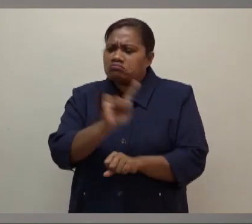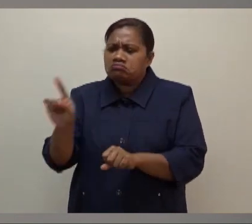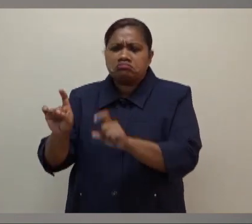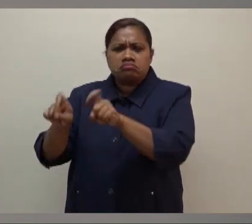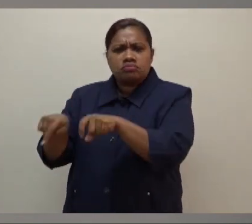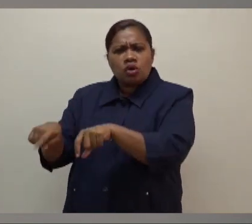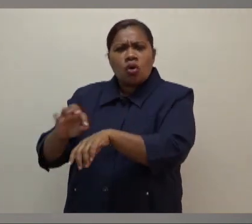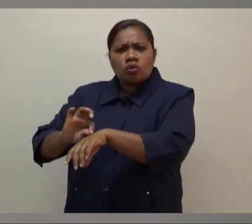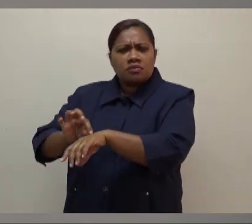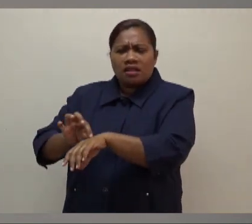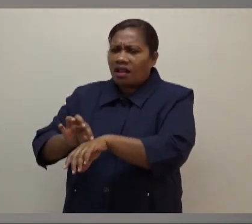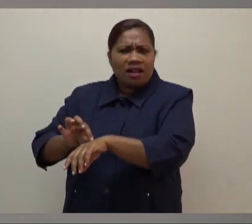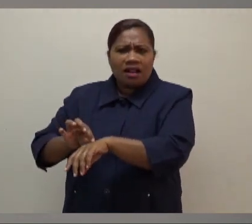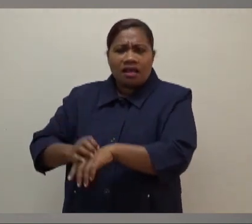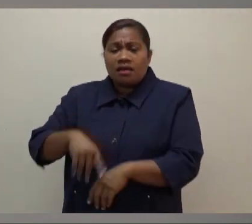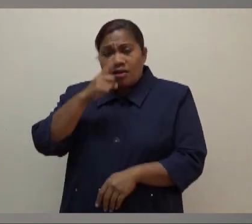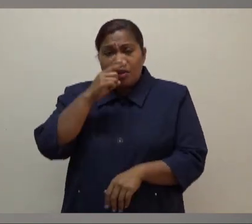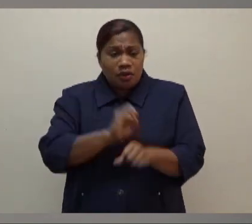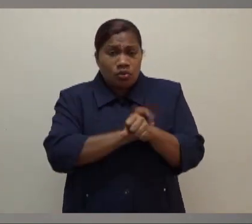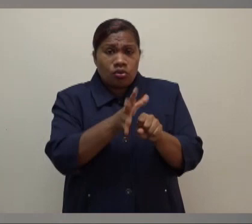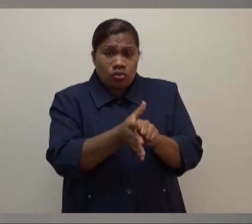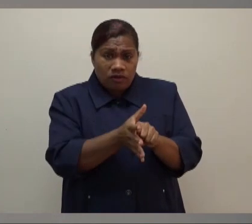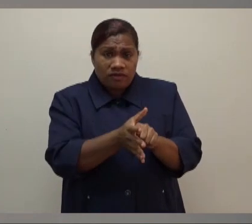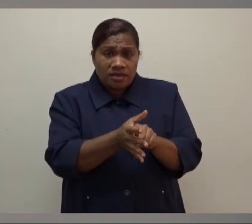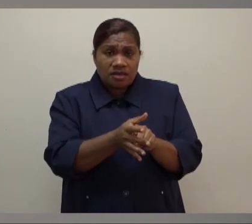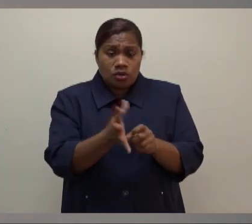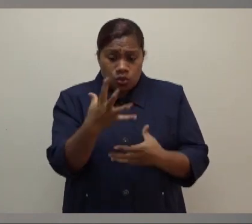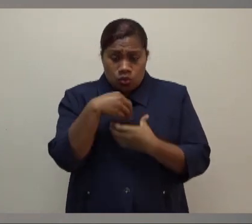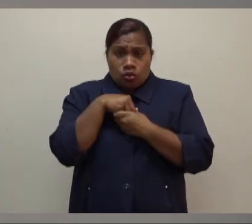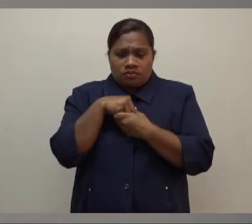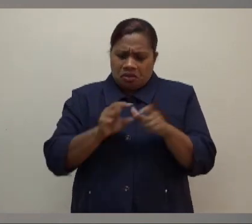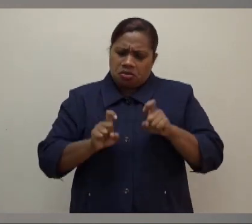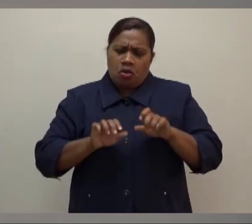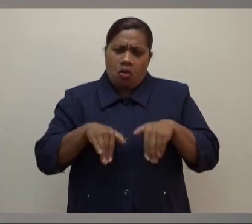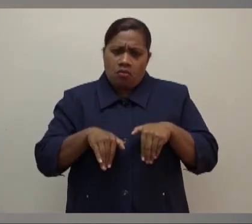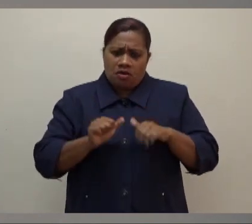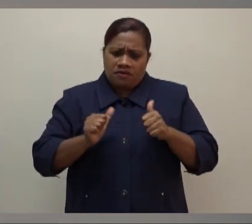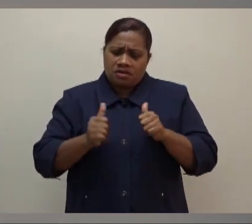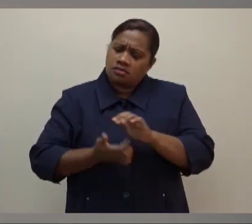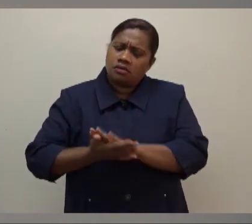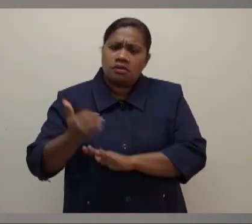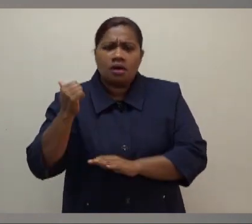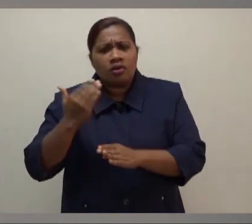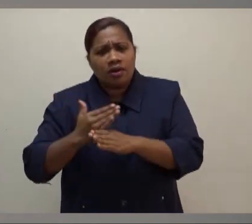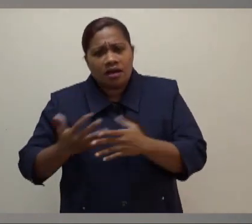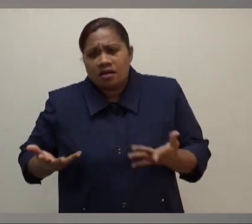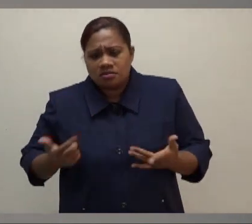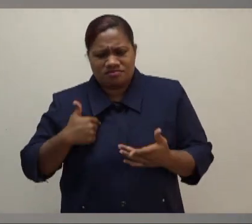catching COVID-19, they're staying home and they're coming back to work. So I do not know what you are saying.